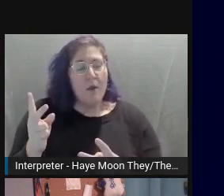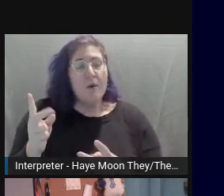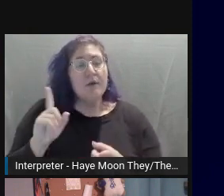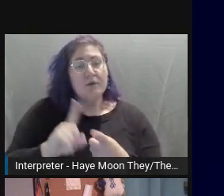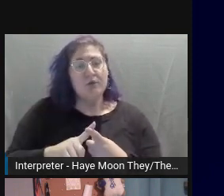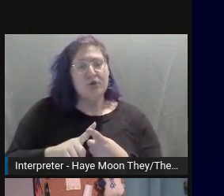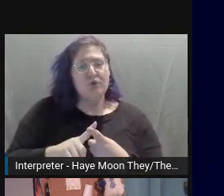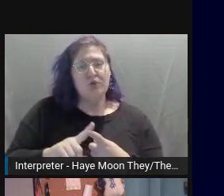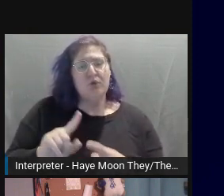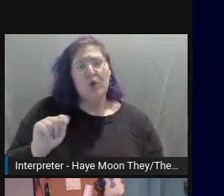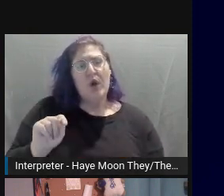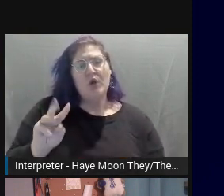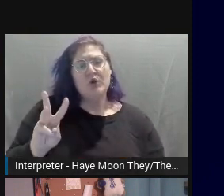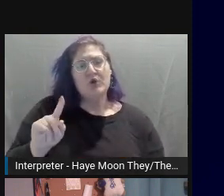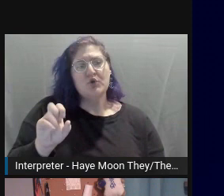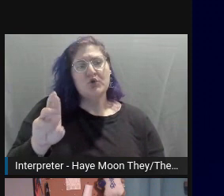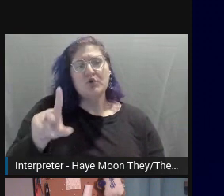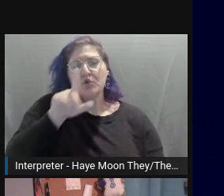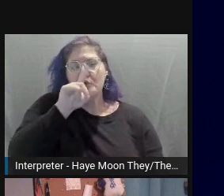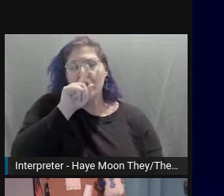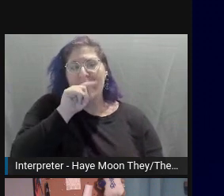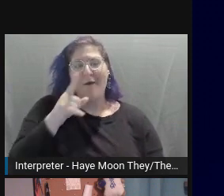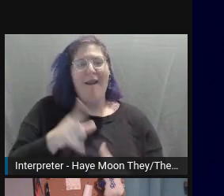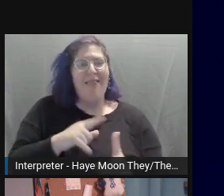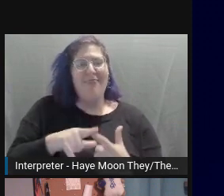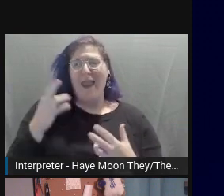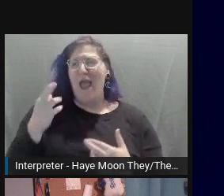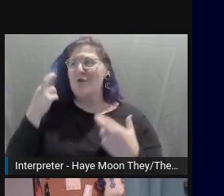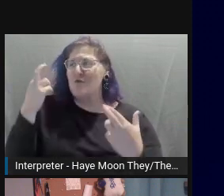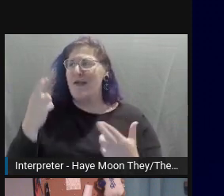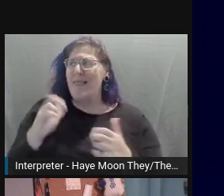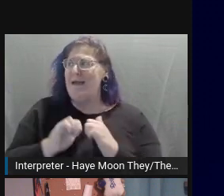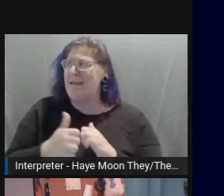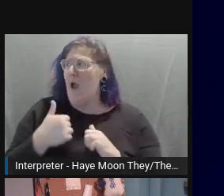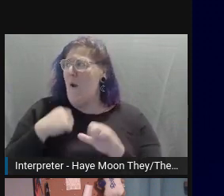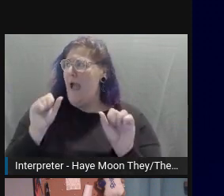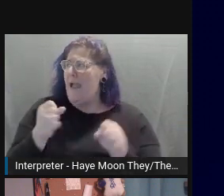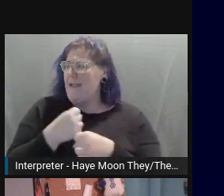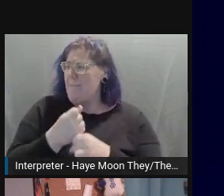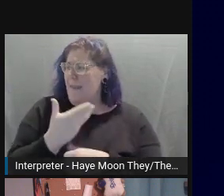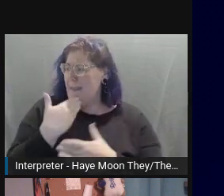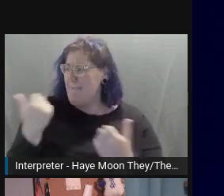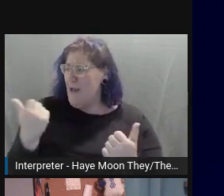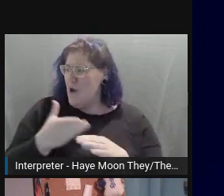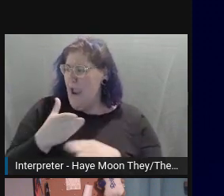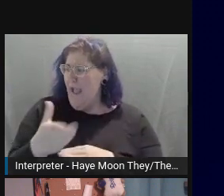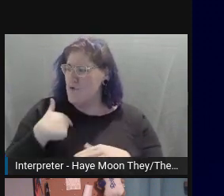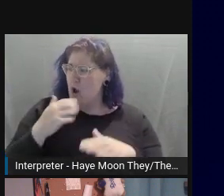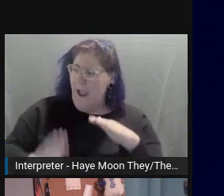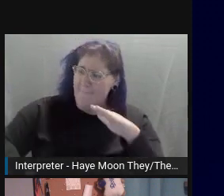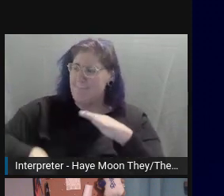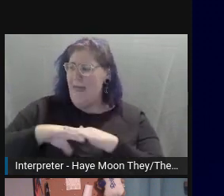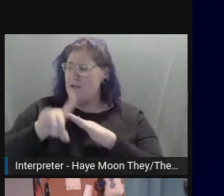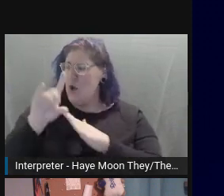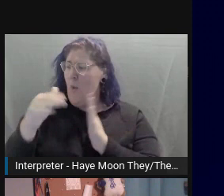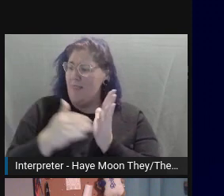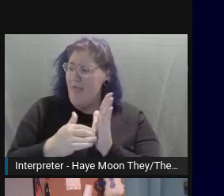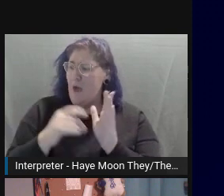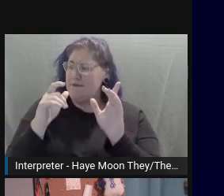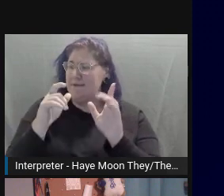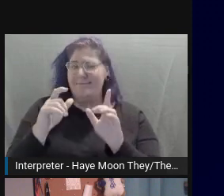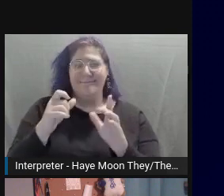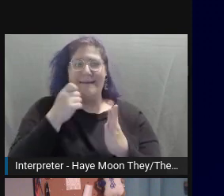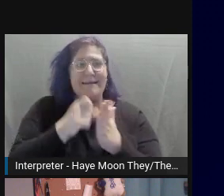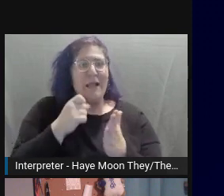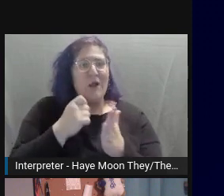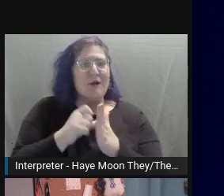and made it more accessible as I maxed out Twitter's 1,000-character alt text limit. If you find yourself struggling with